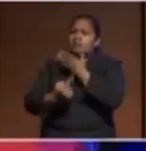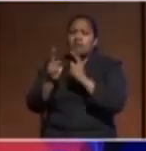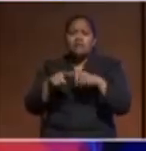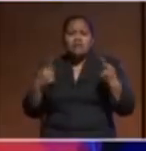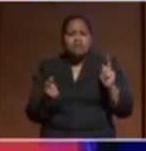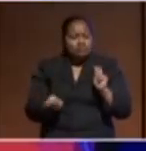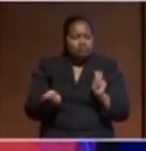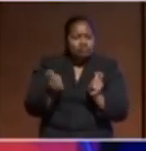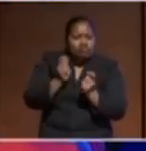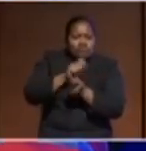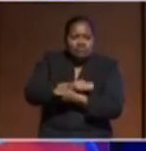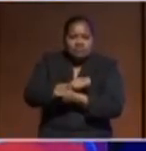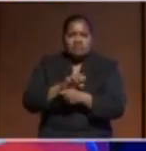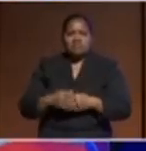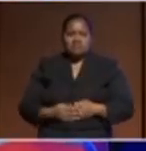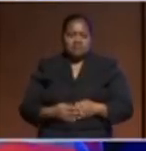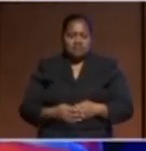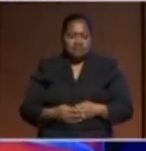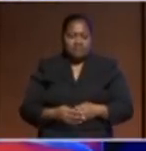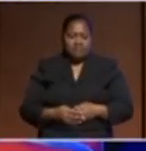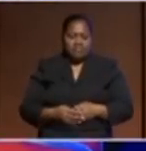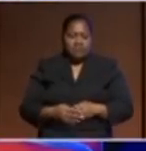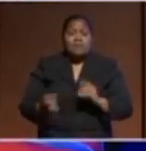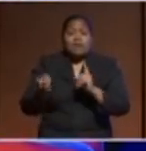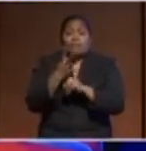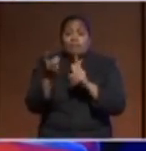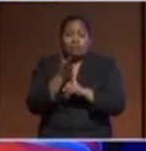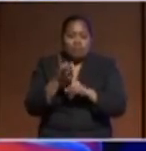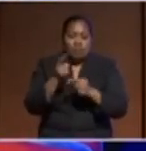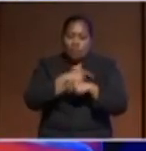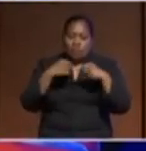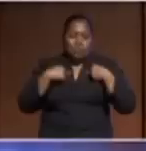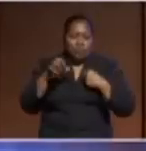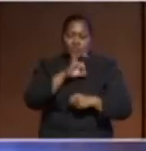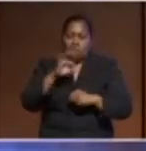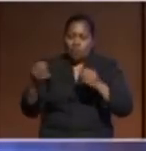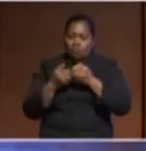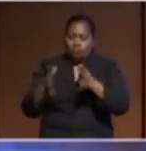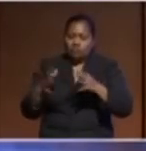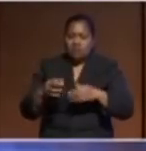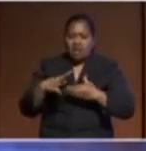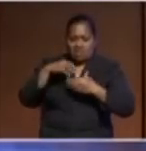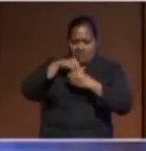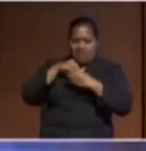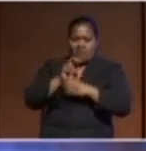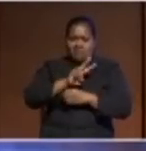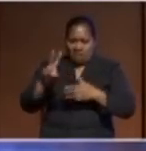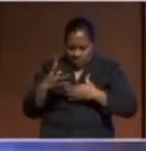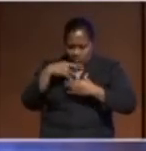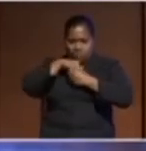more modern. But it's important that we never lose track of those values and those principles that have kept us together.